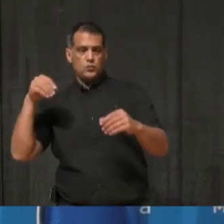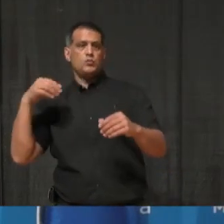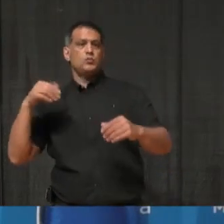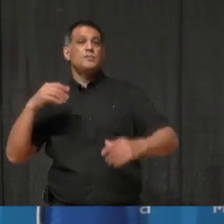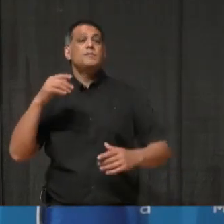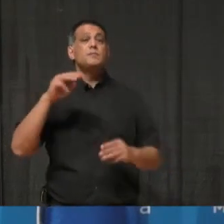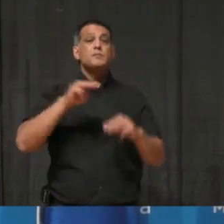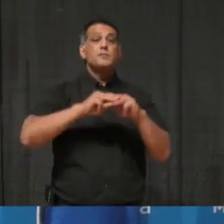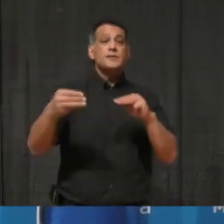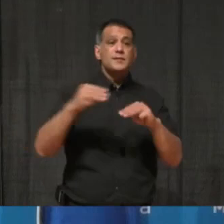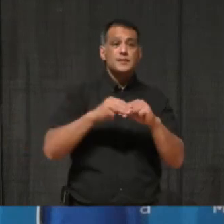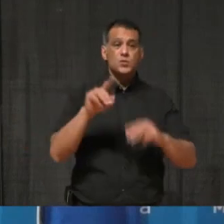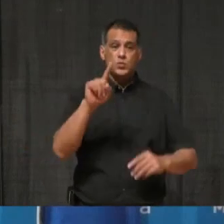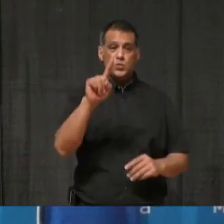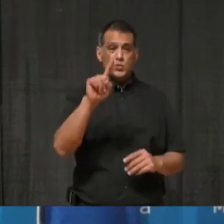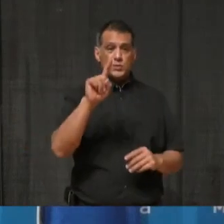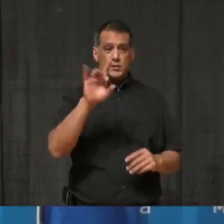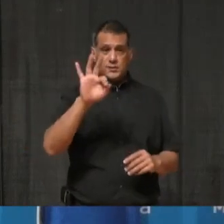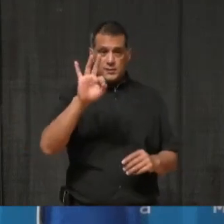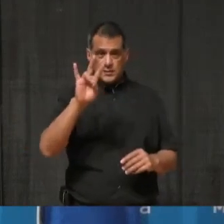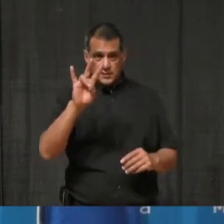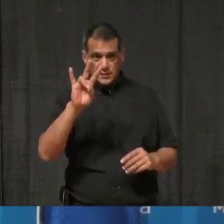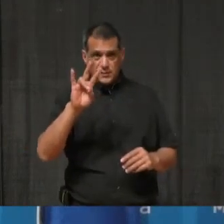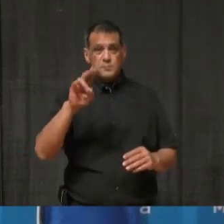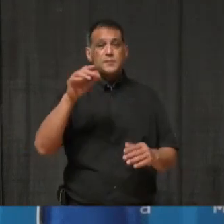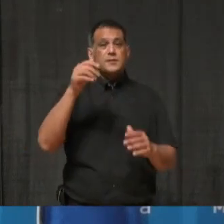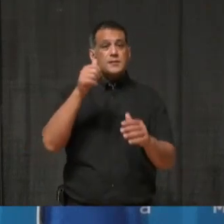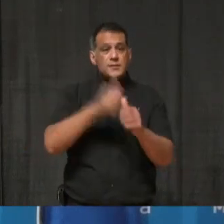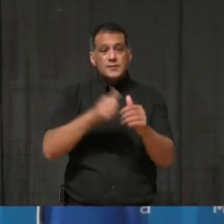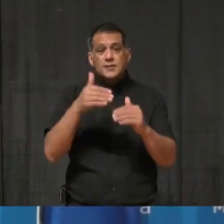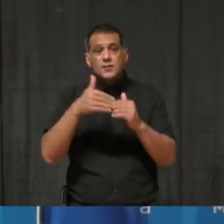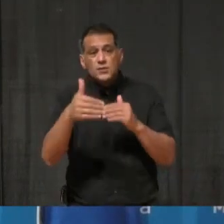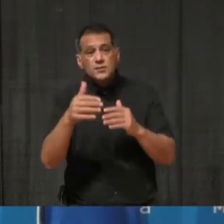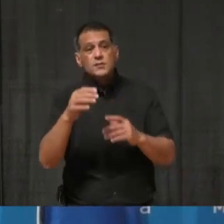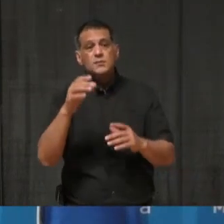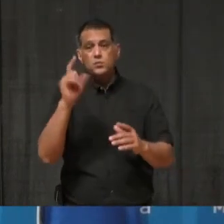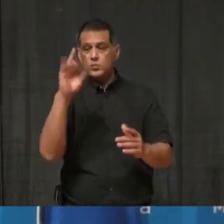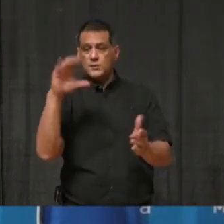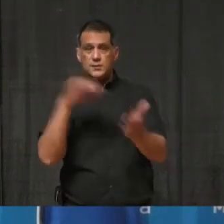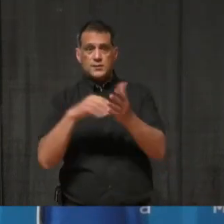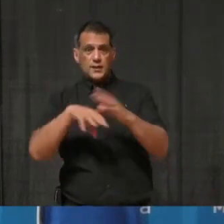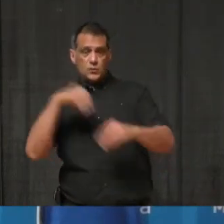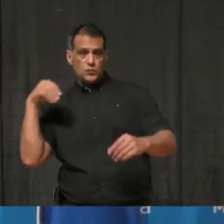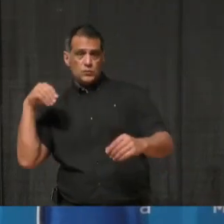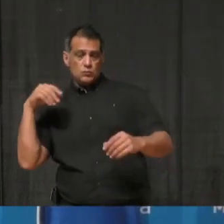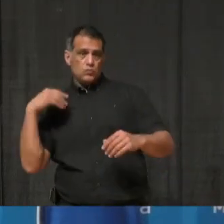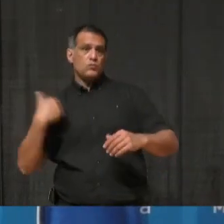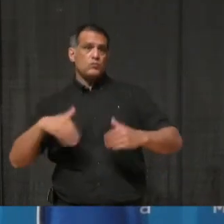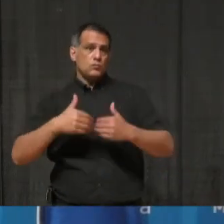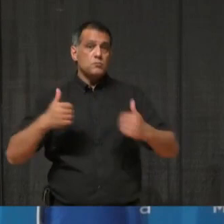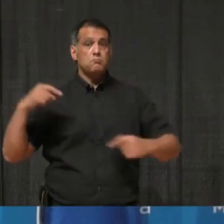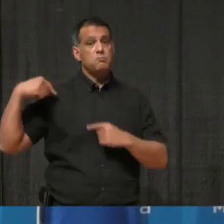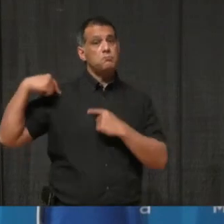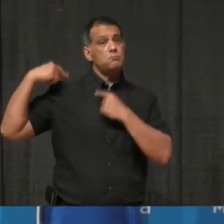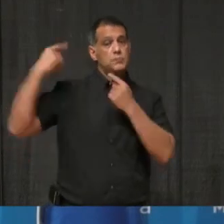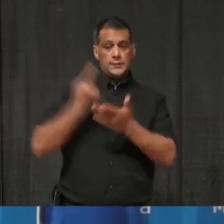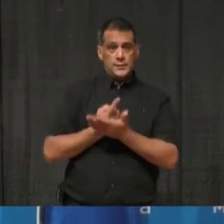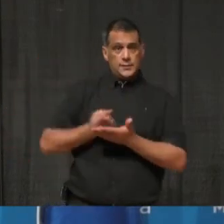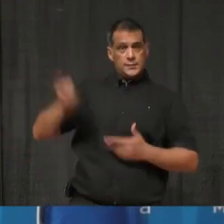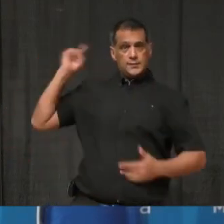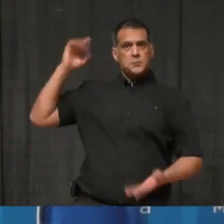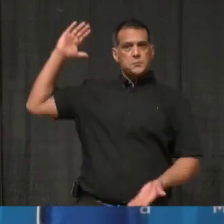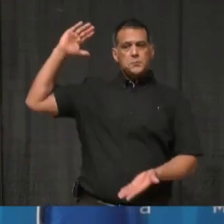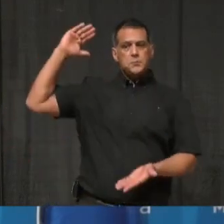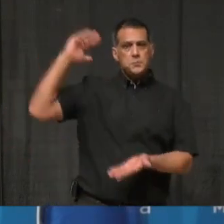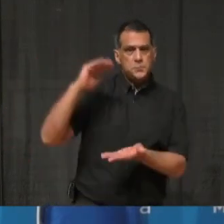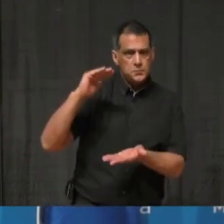cases per 100,000, and that is lower than last week. It is very encouraging news. We are now